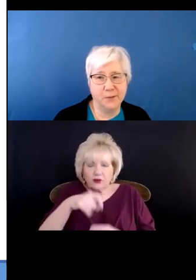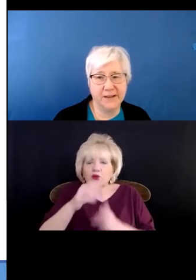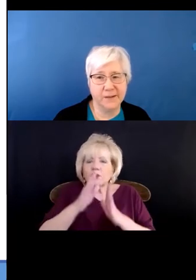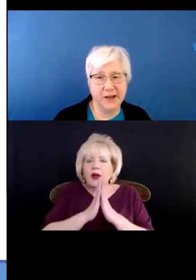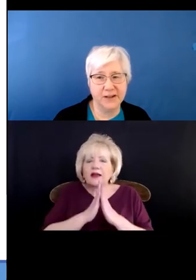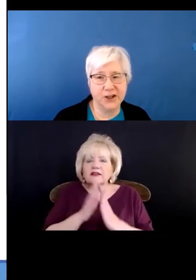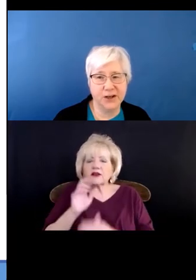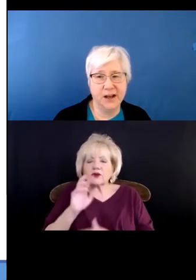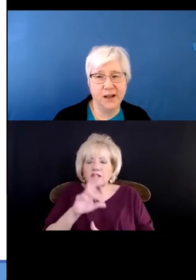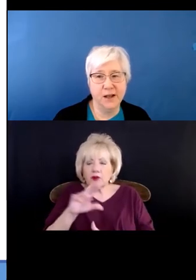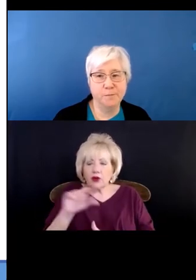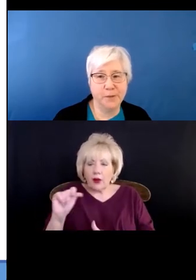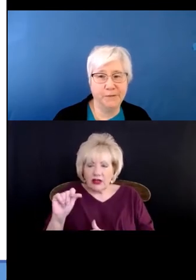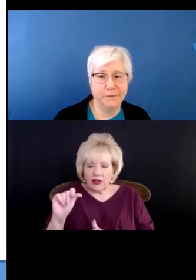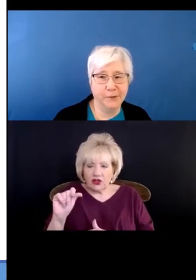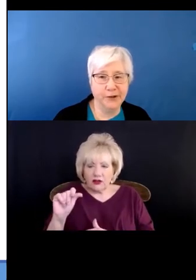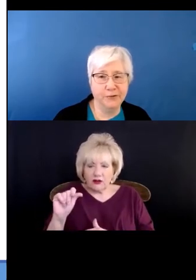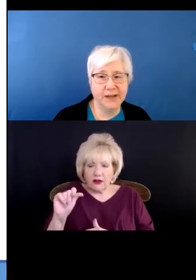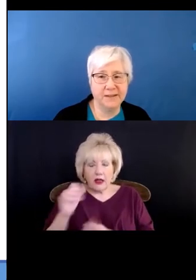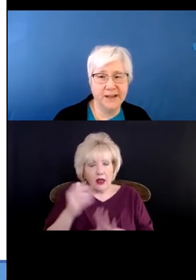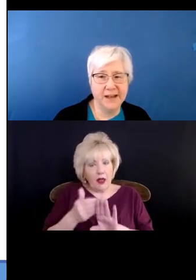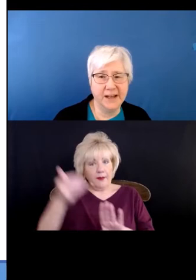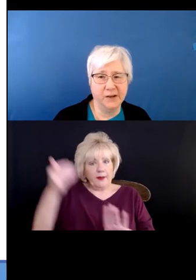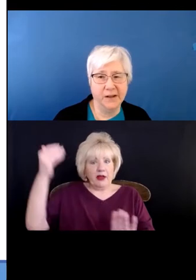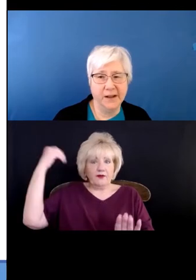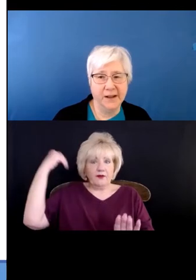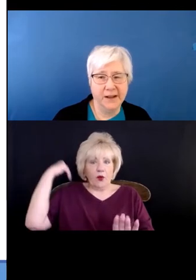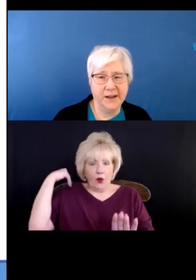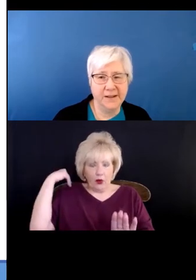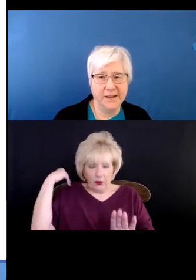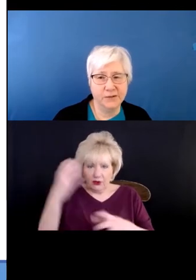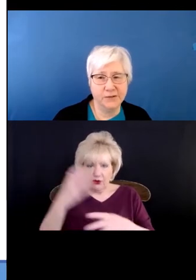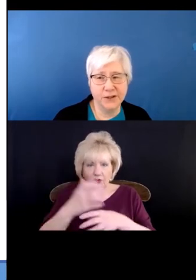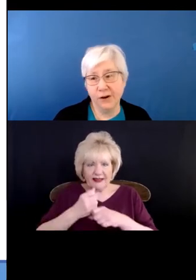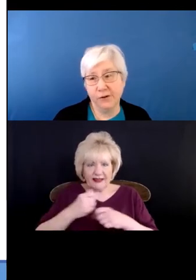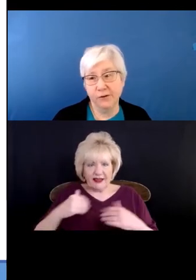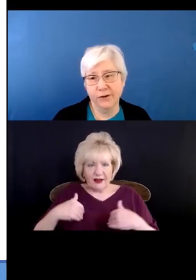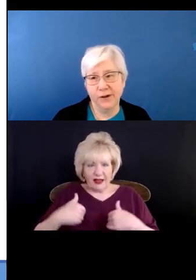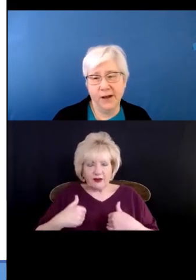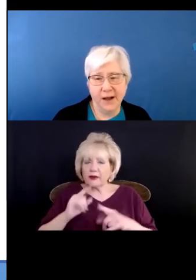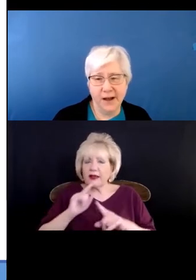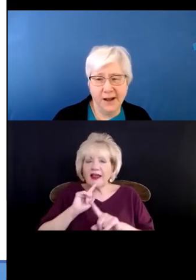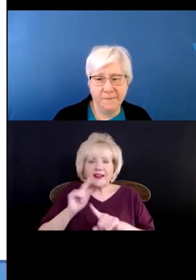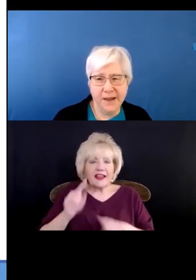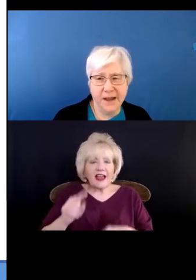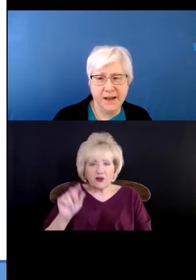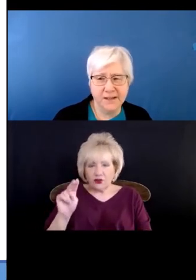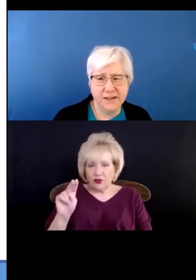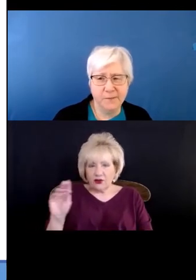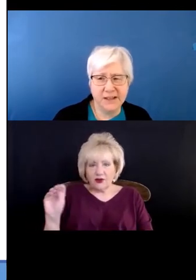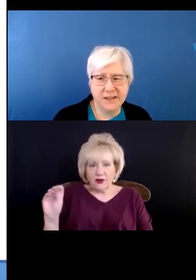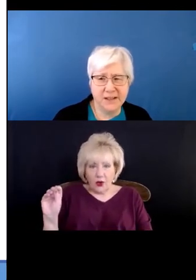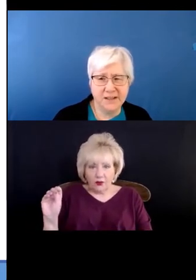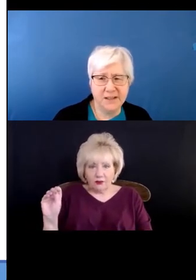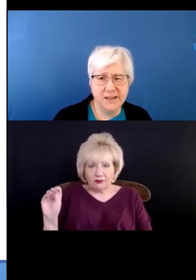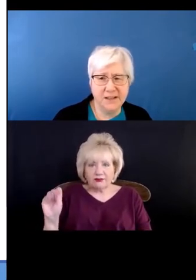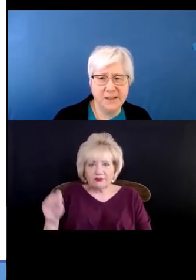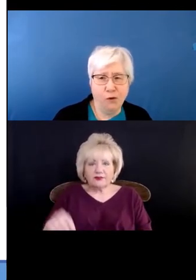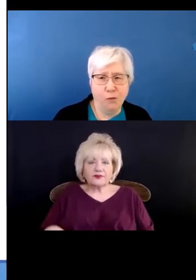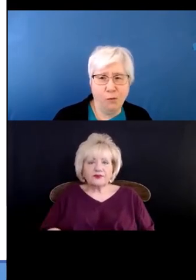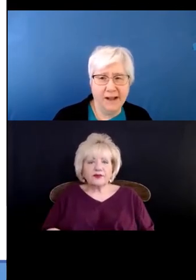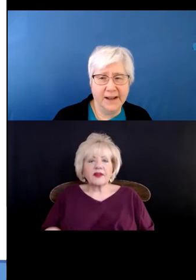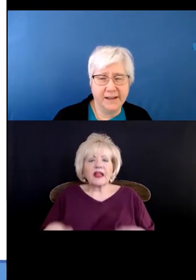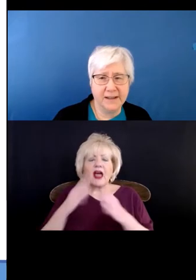reasonable accommodation before you get the animal? And the answer is no. In some instances,